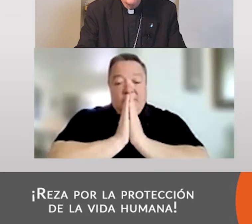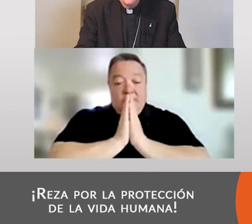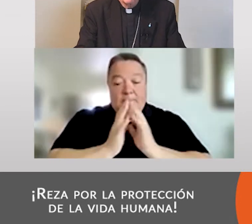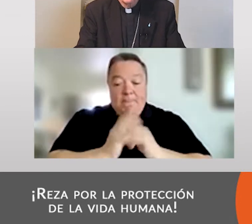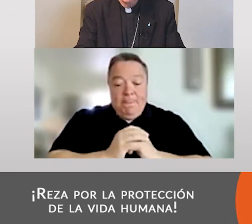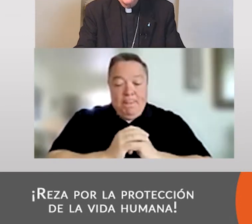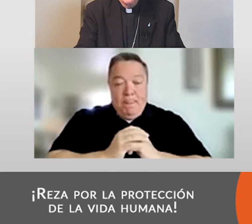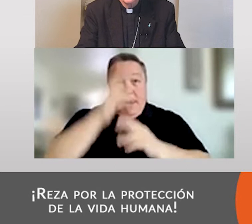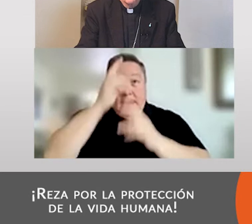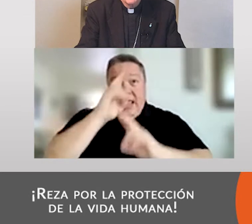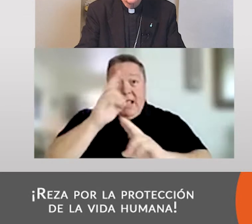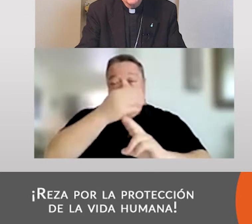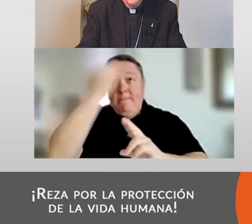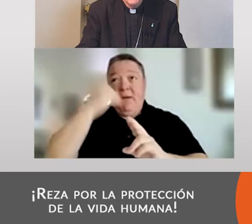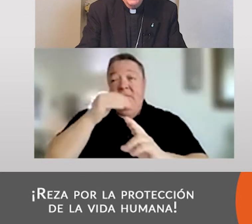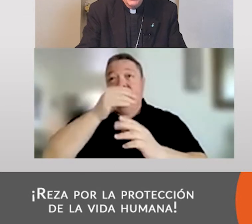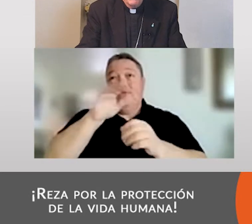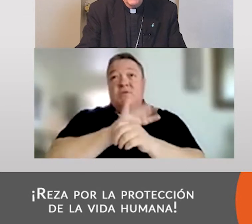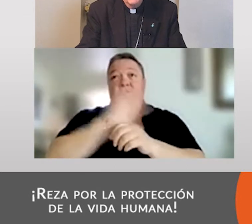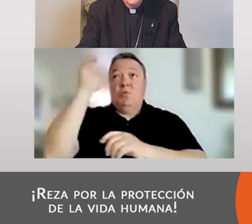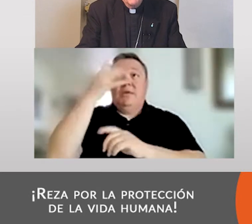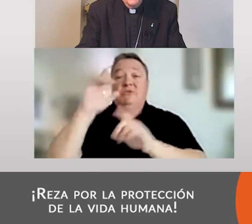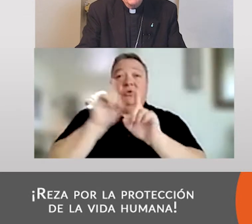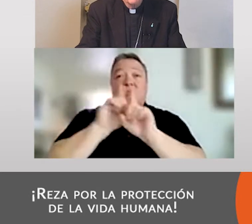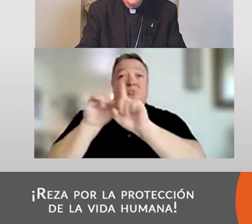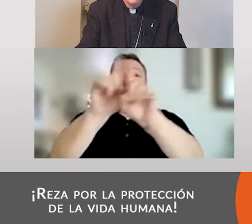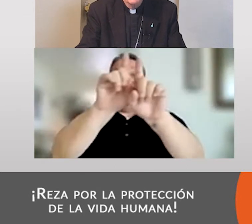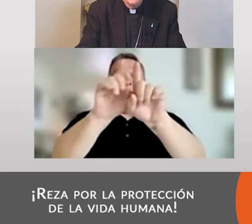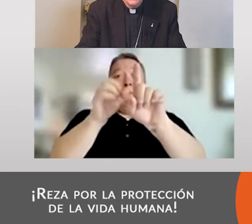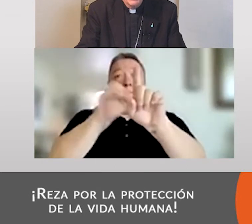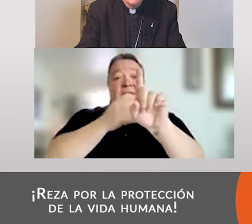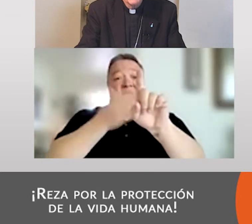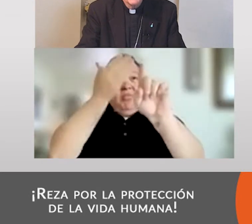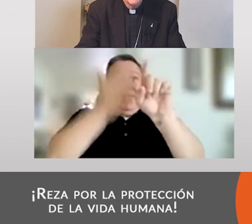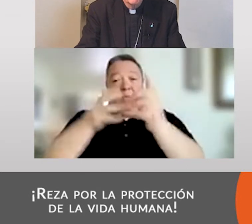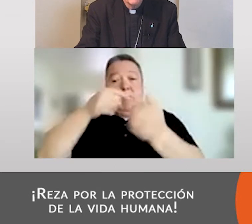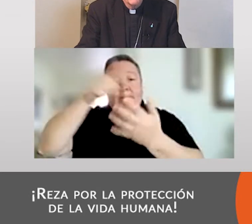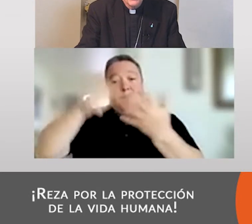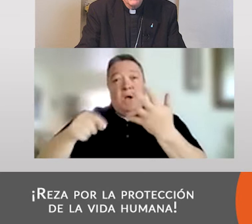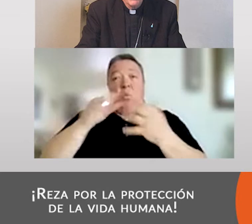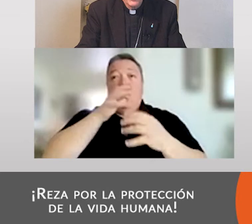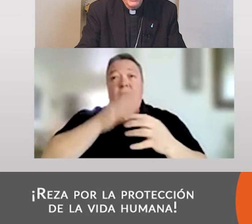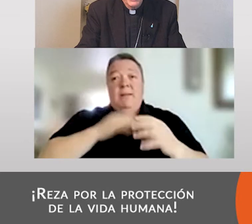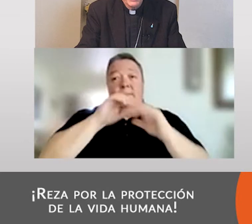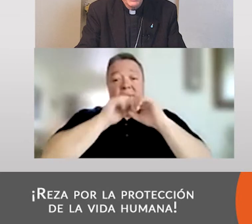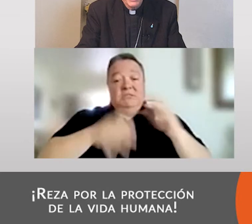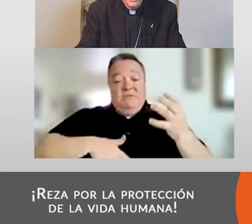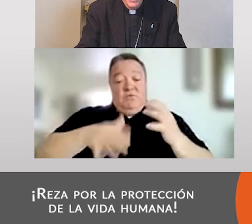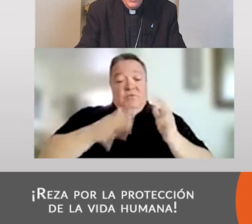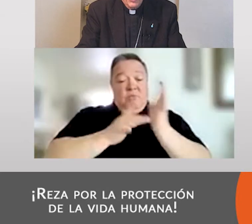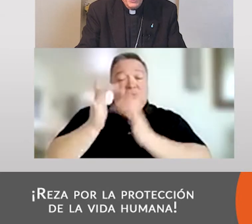Hail Mary, full of grace, the Lord is with thee. Blessed art thou among women, and blessed is the fruit of thy womb, Jesus.